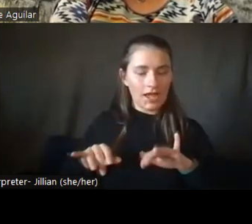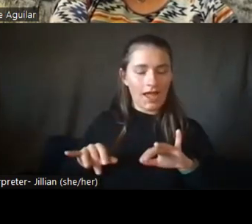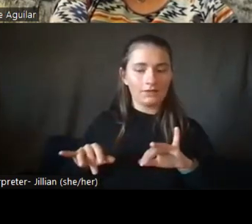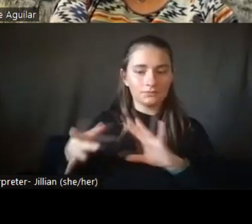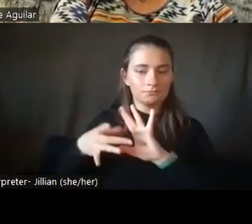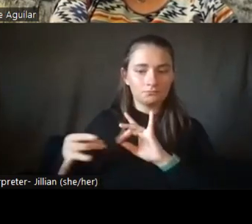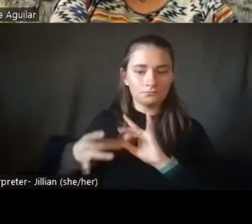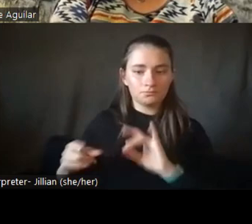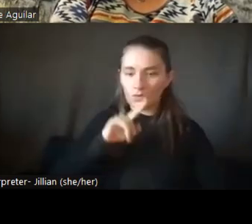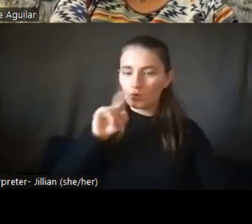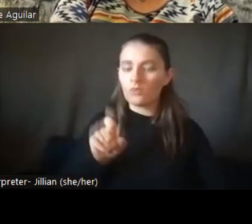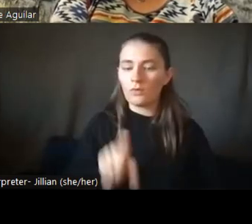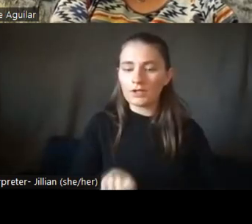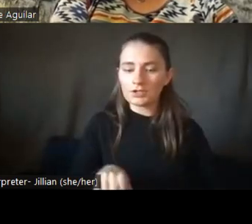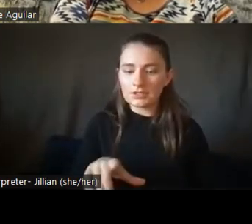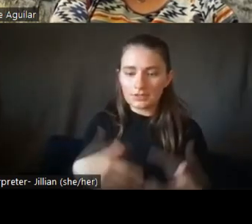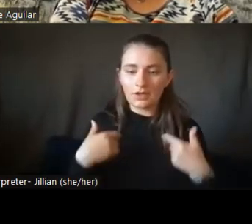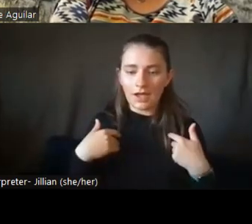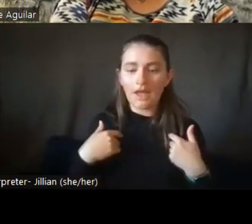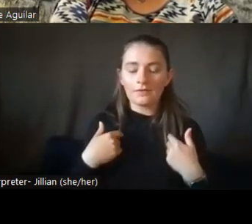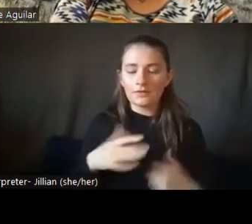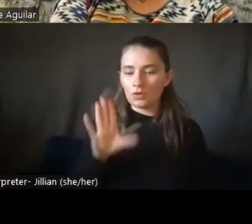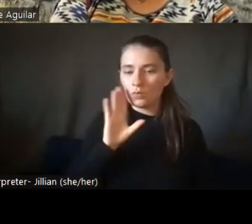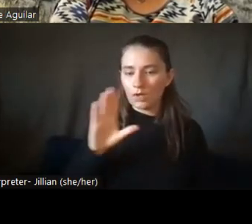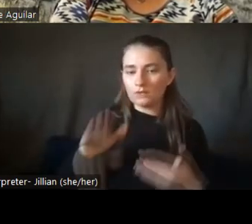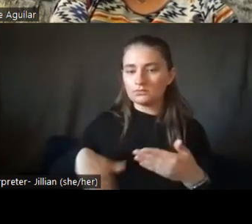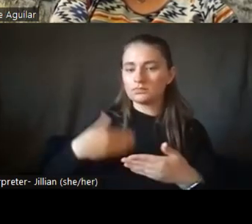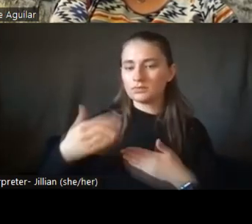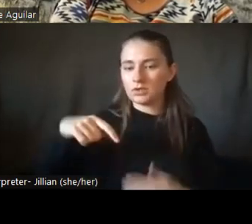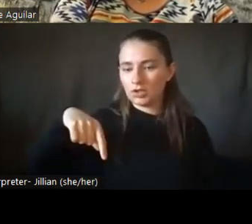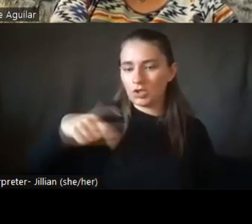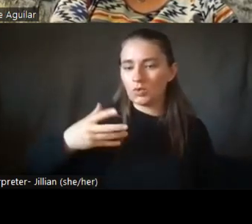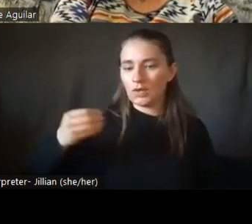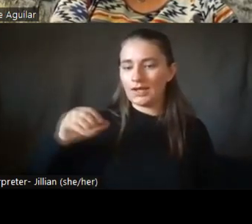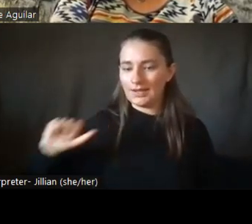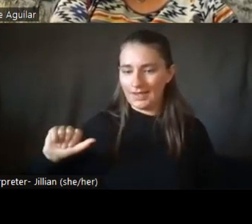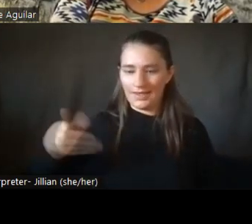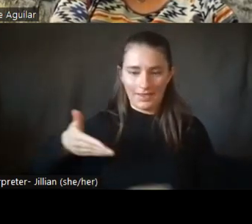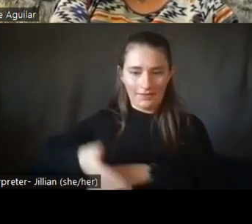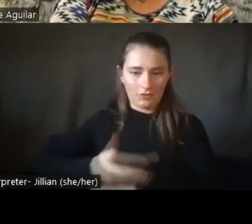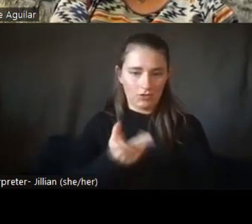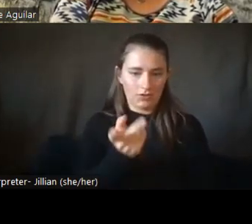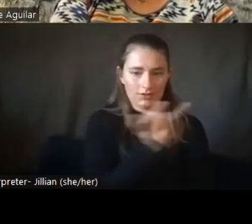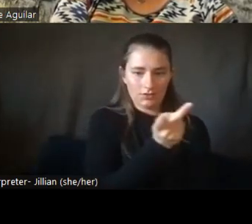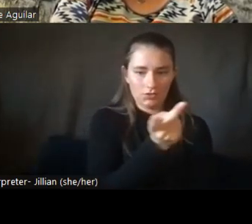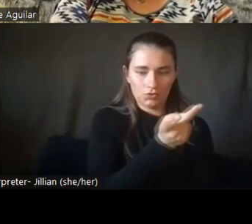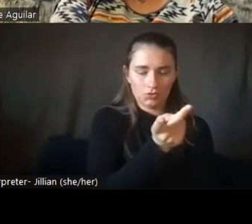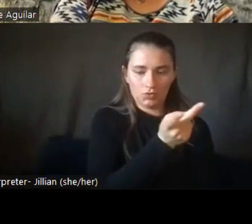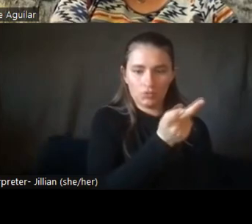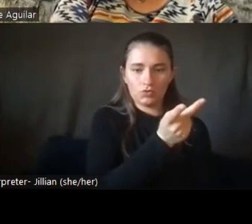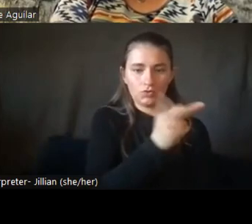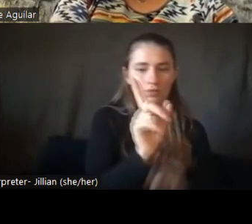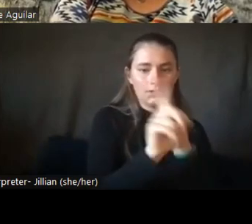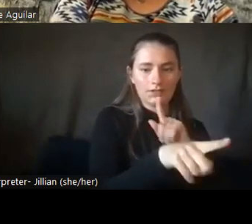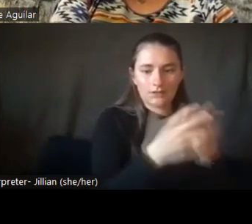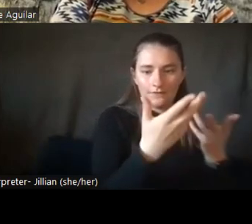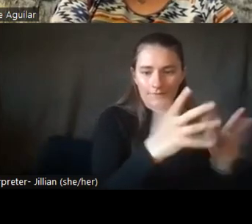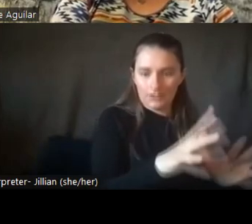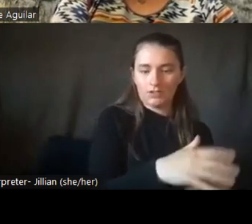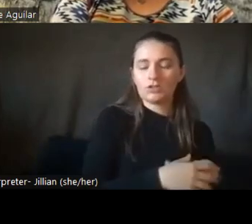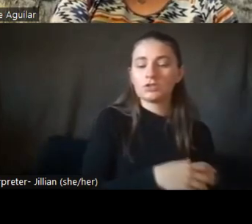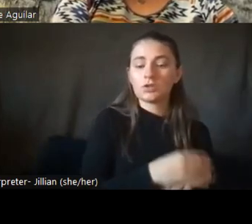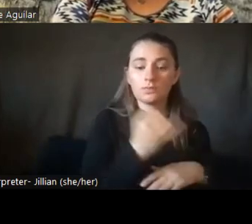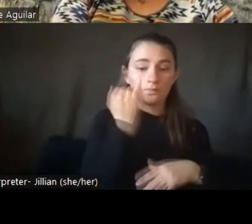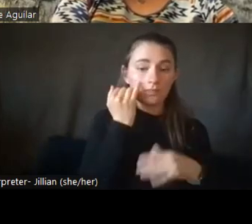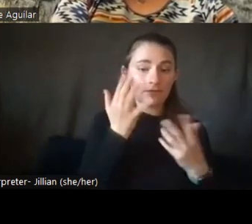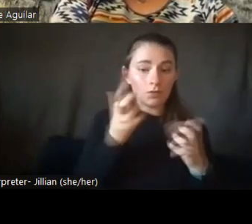questions as we will be going into a Q&A section after we hear from our last two panelists on this question. And so if you guys would like to start sharing your opinions and,